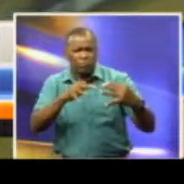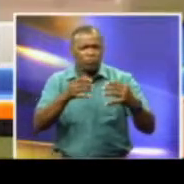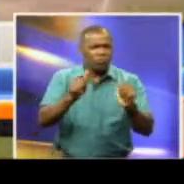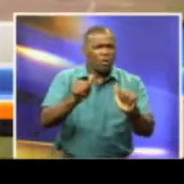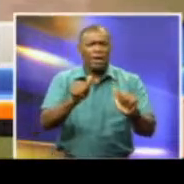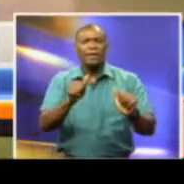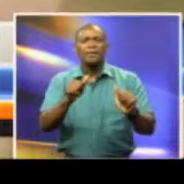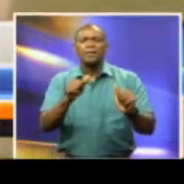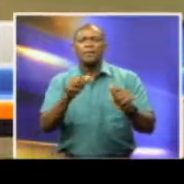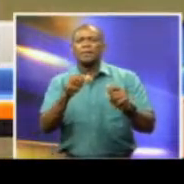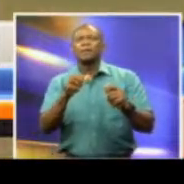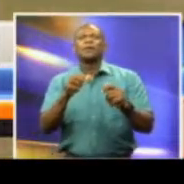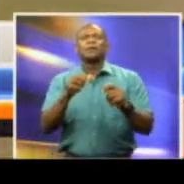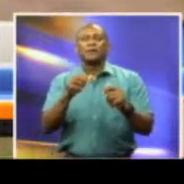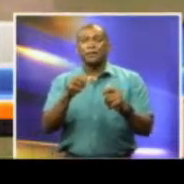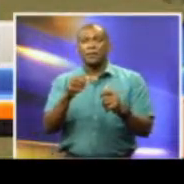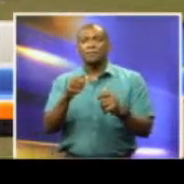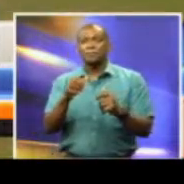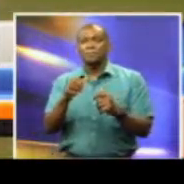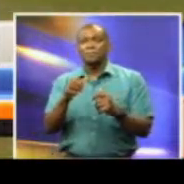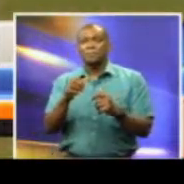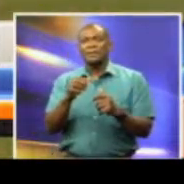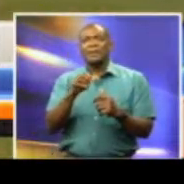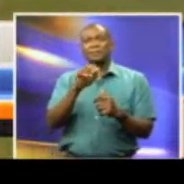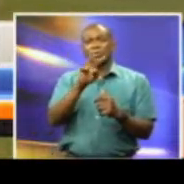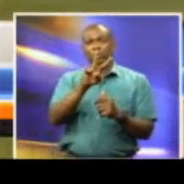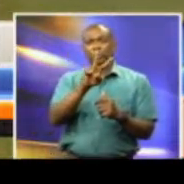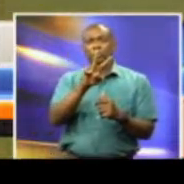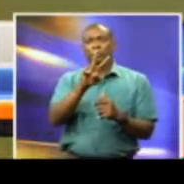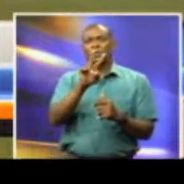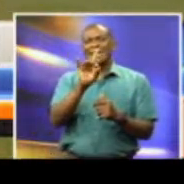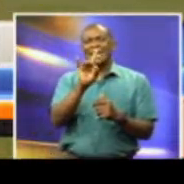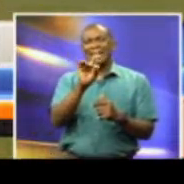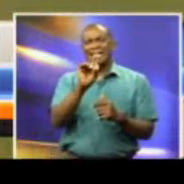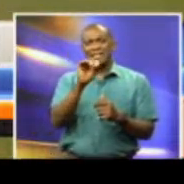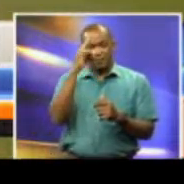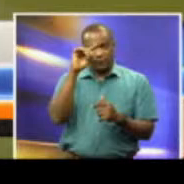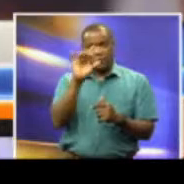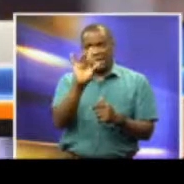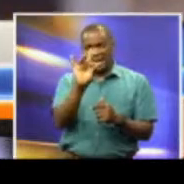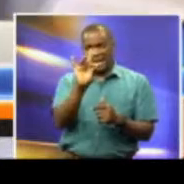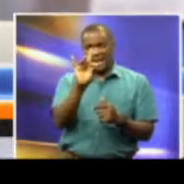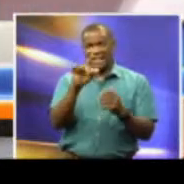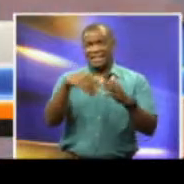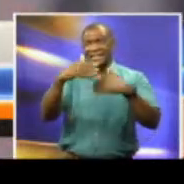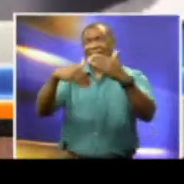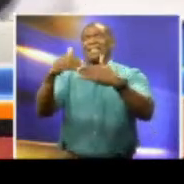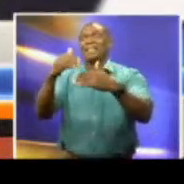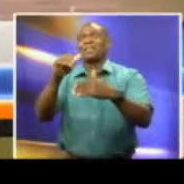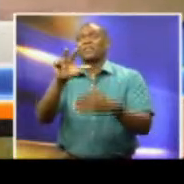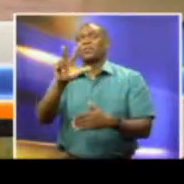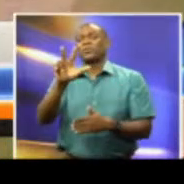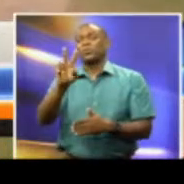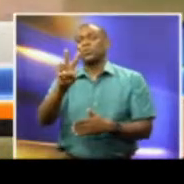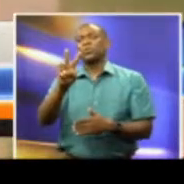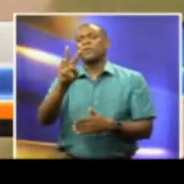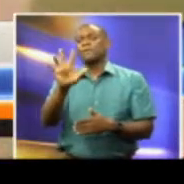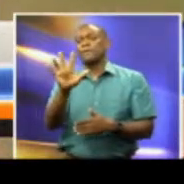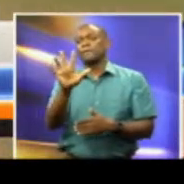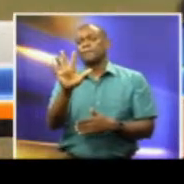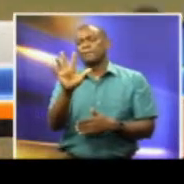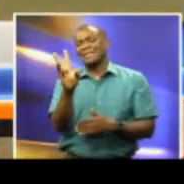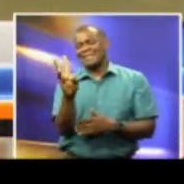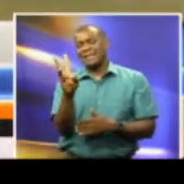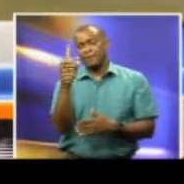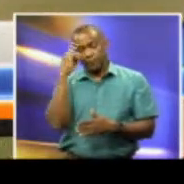balls to propel England from 280 for eight to 356 for nine. He gave his